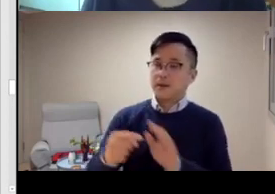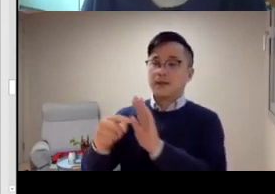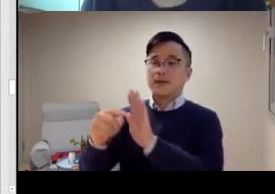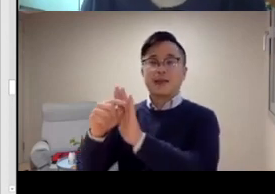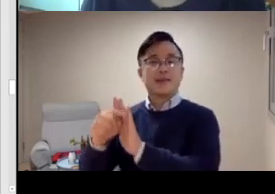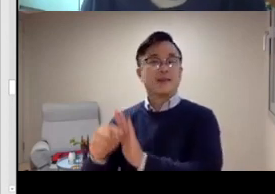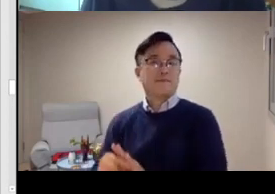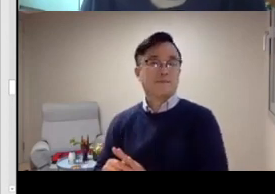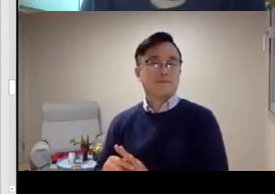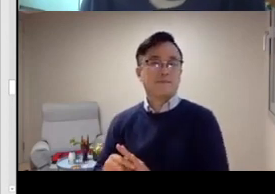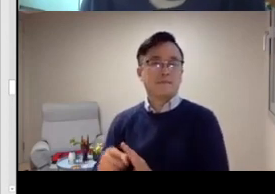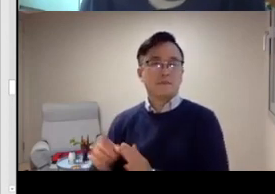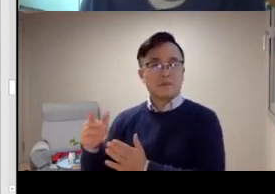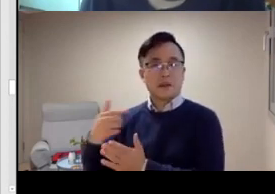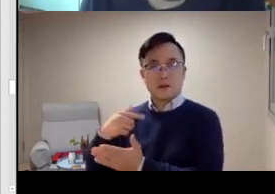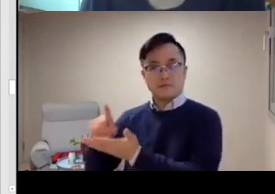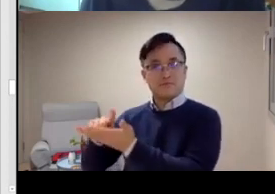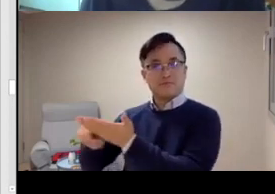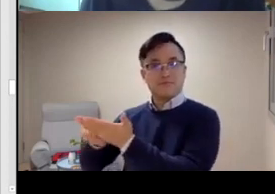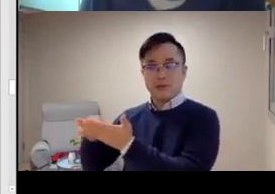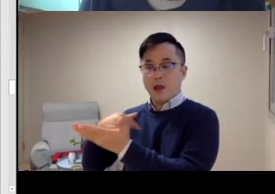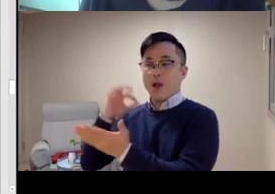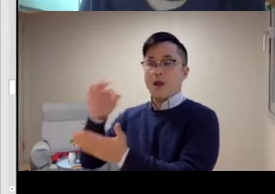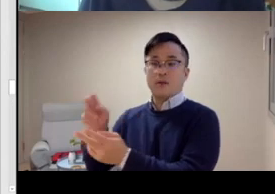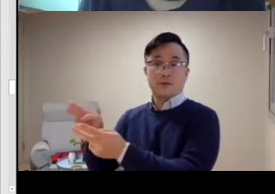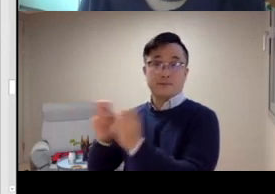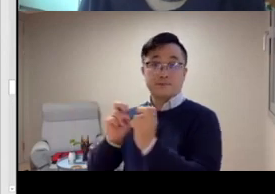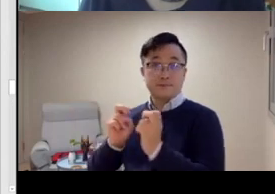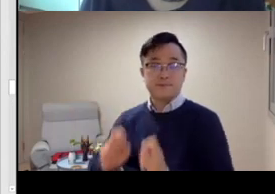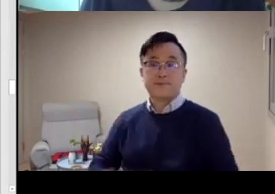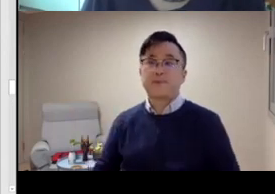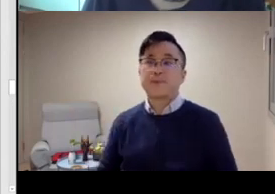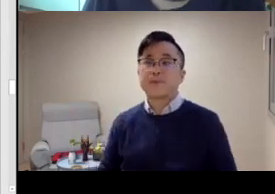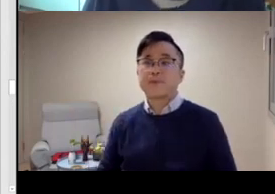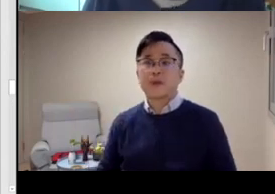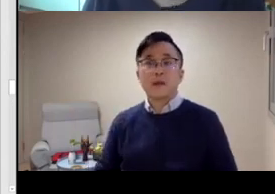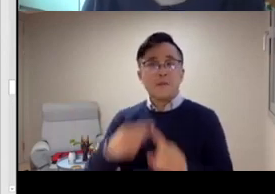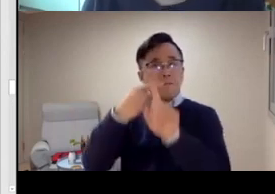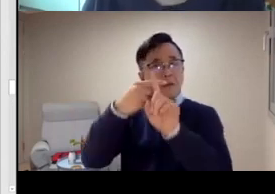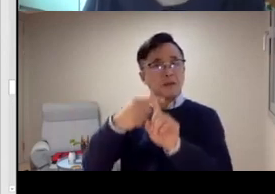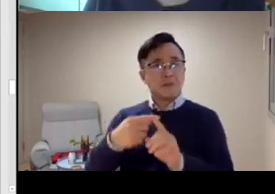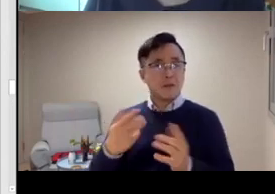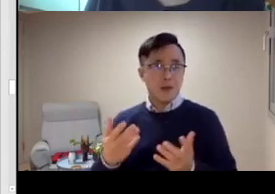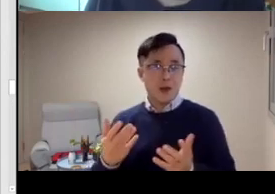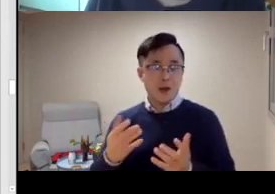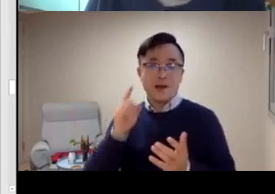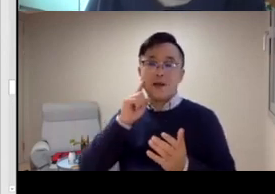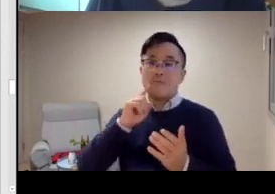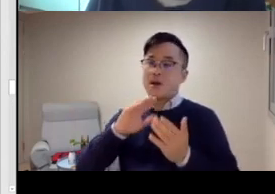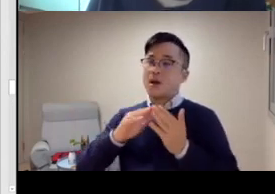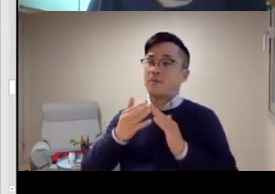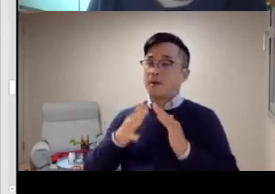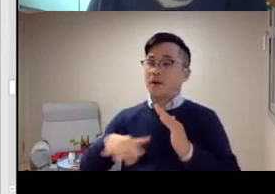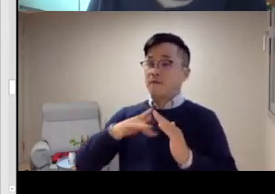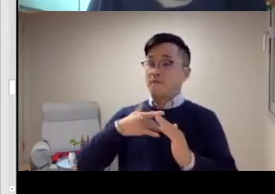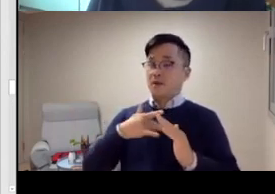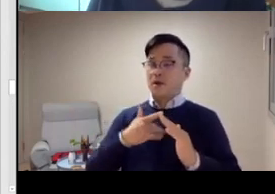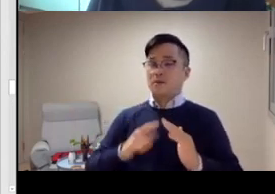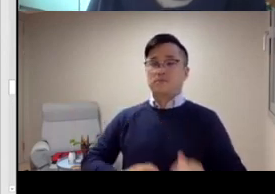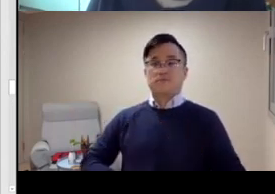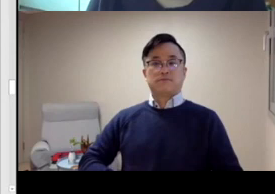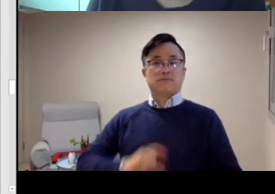So after the passage of the Korean Sign Language Law, we have both positive